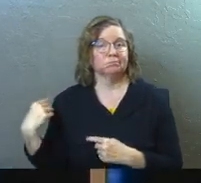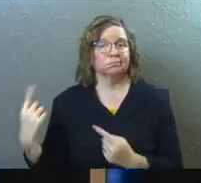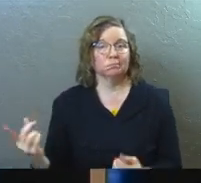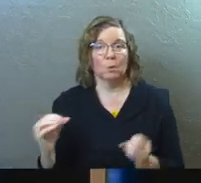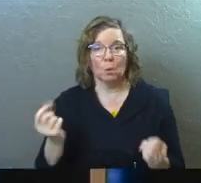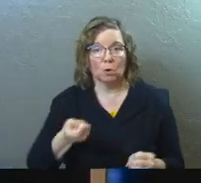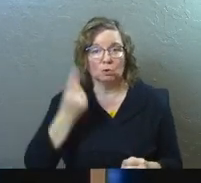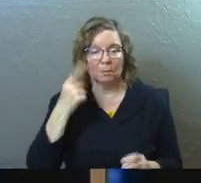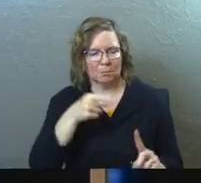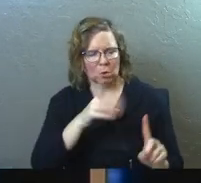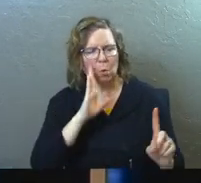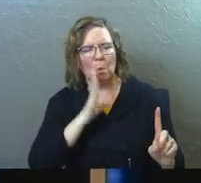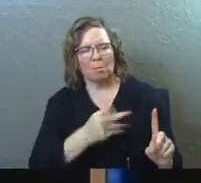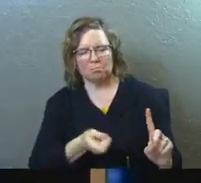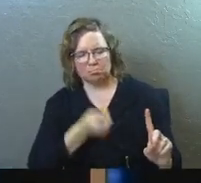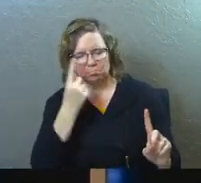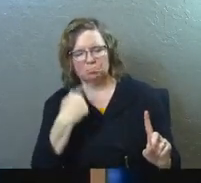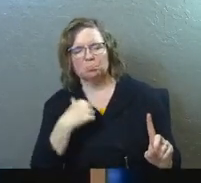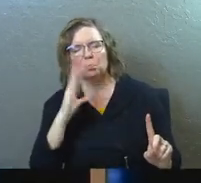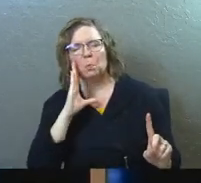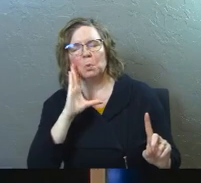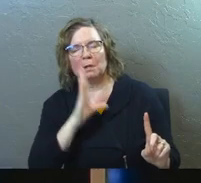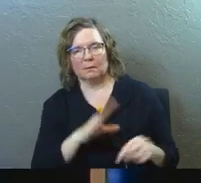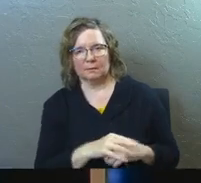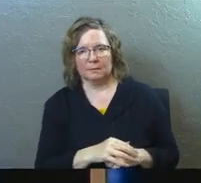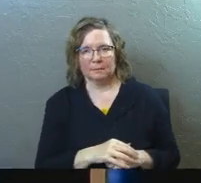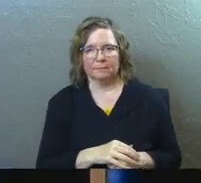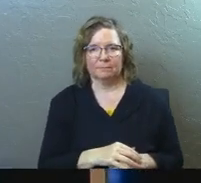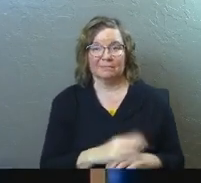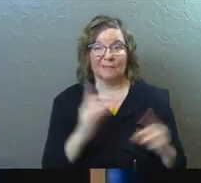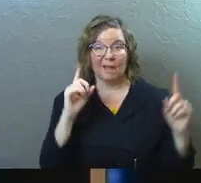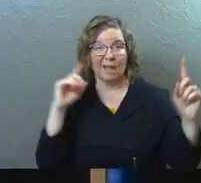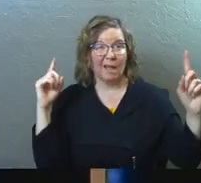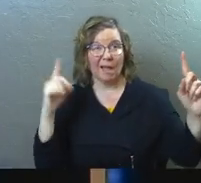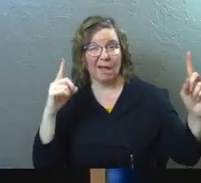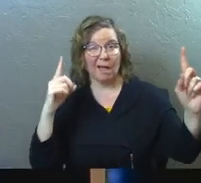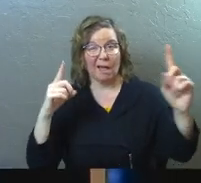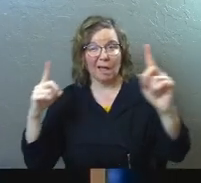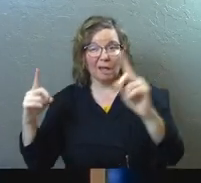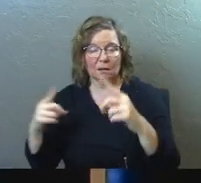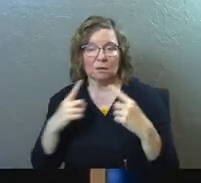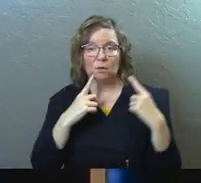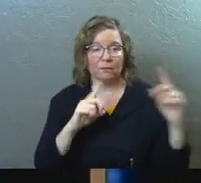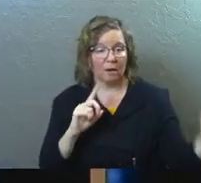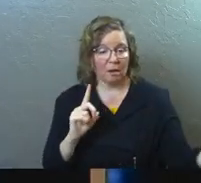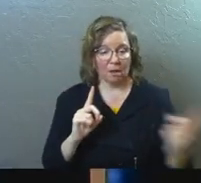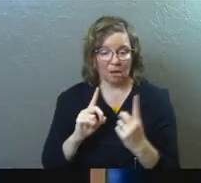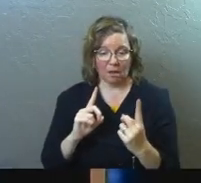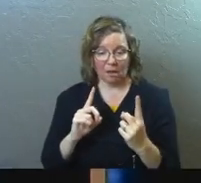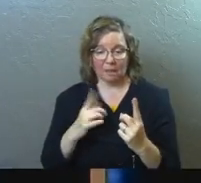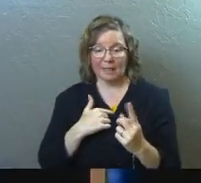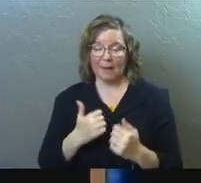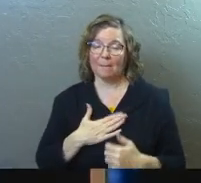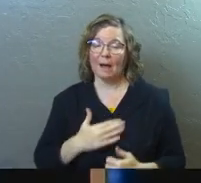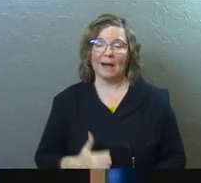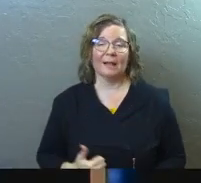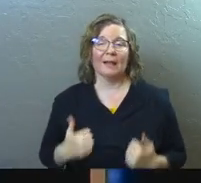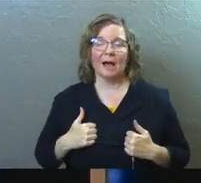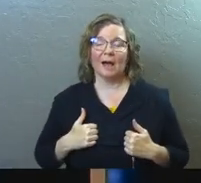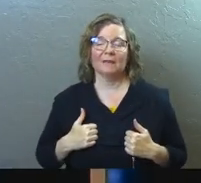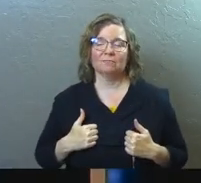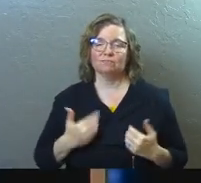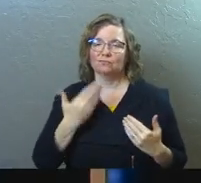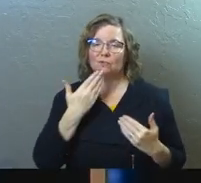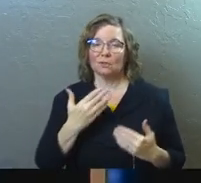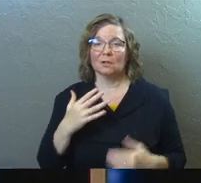understood me. But you're the one who's going to understand me. And when you finally step up and understand me, then my life will be complete.